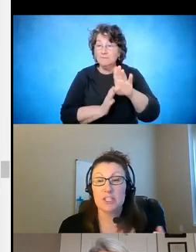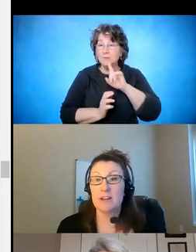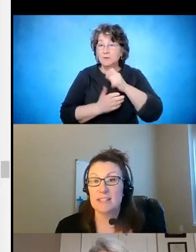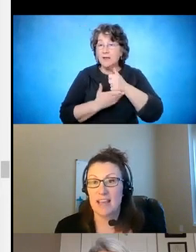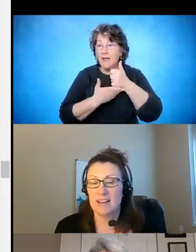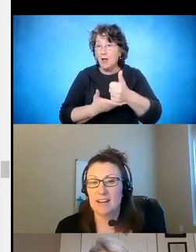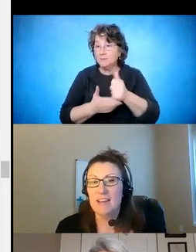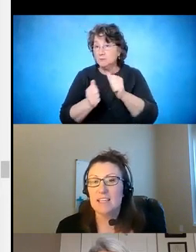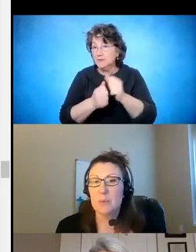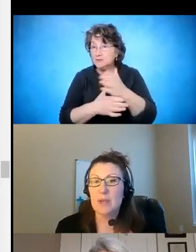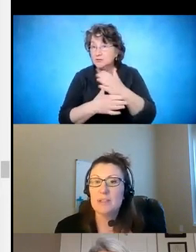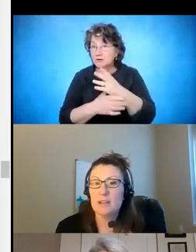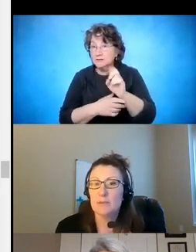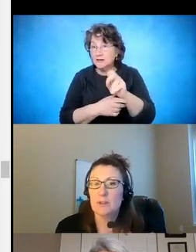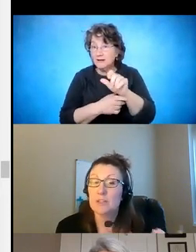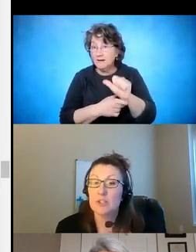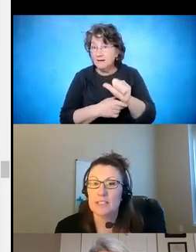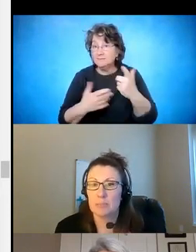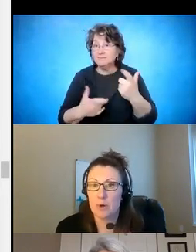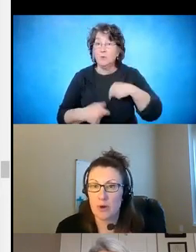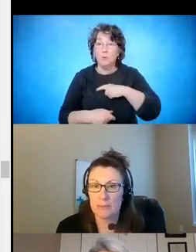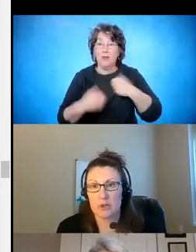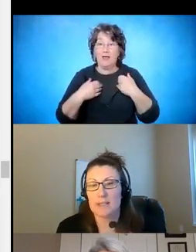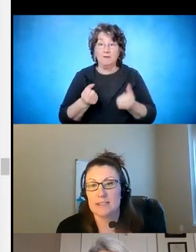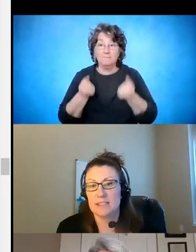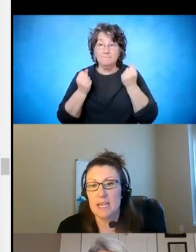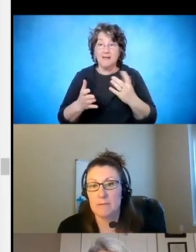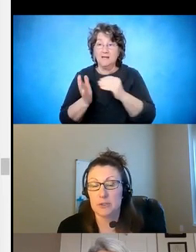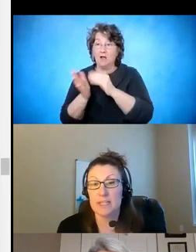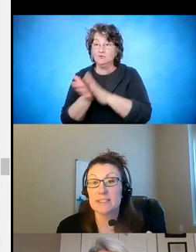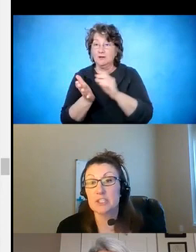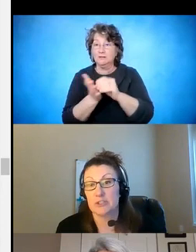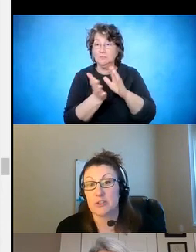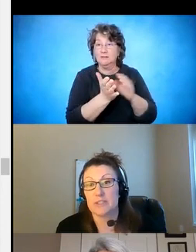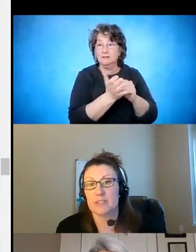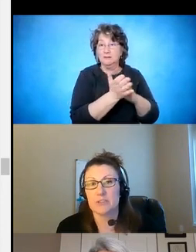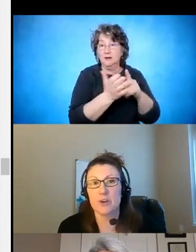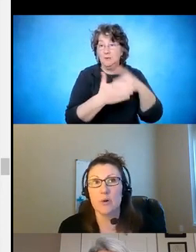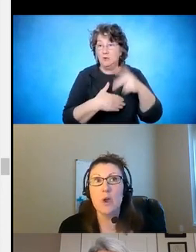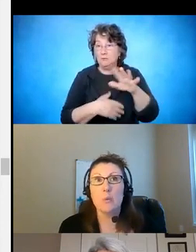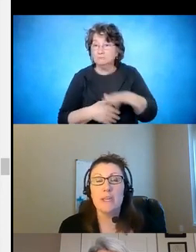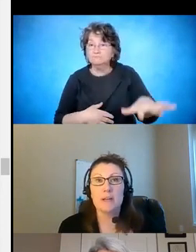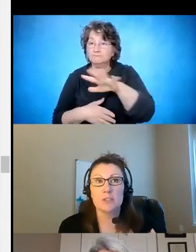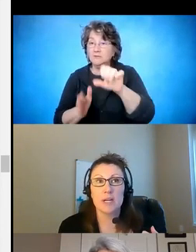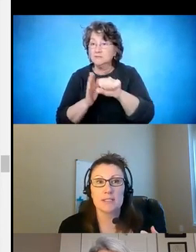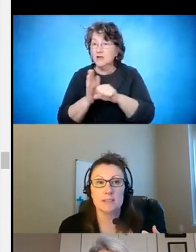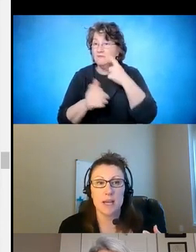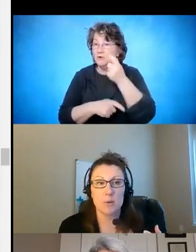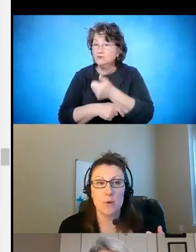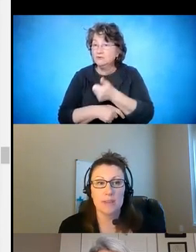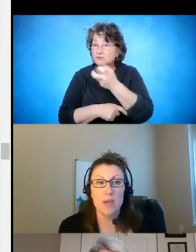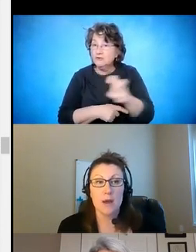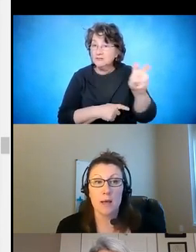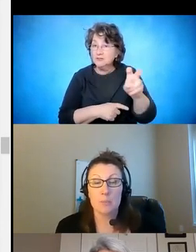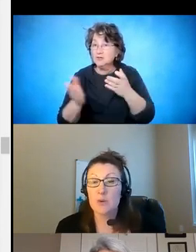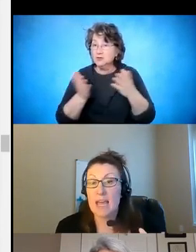sharing data is we have a lot of contracted programs across the state for transition services. So we contract a lot